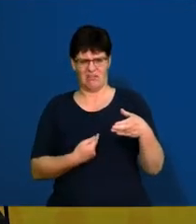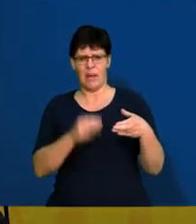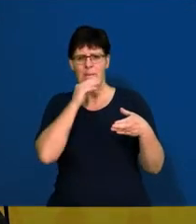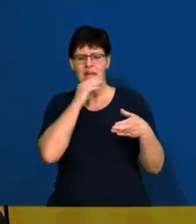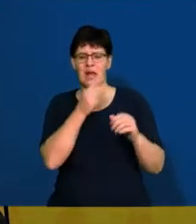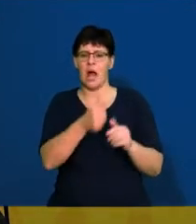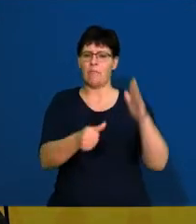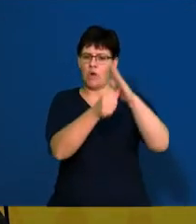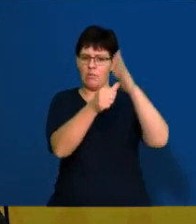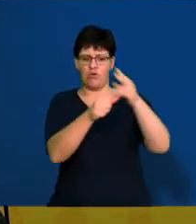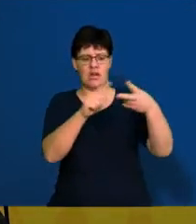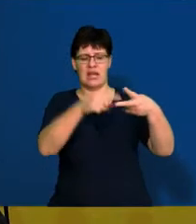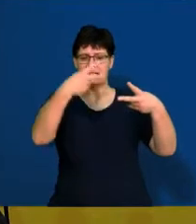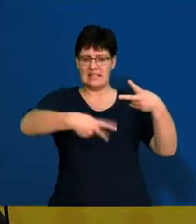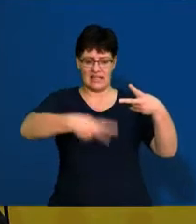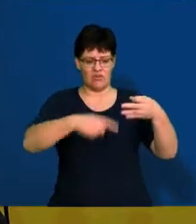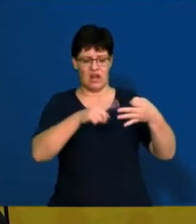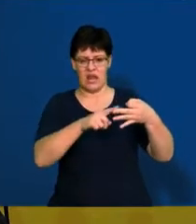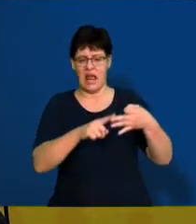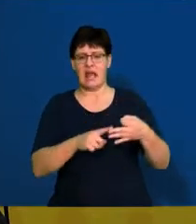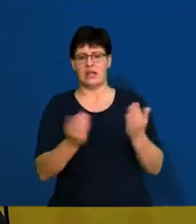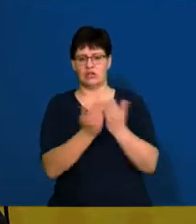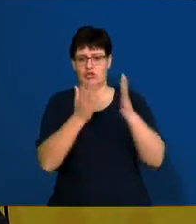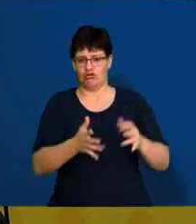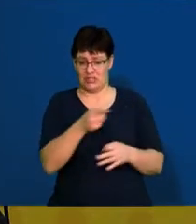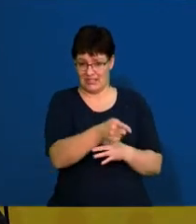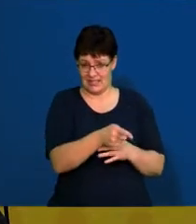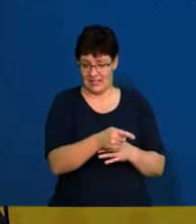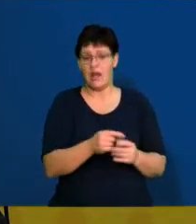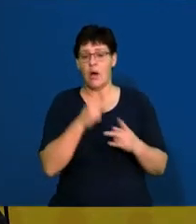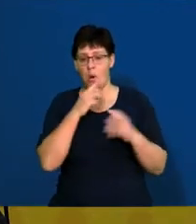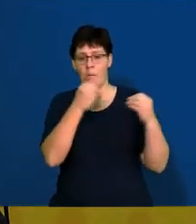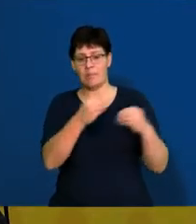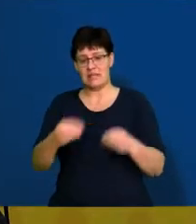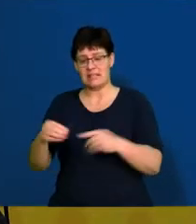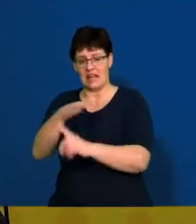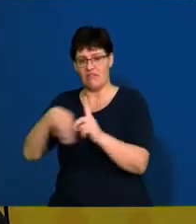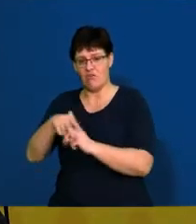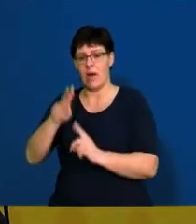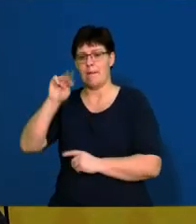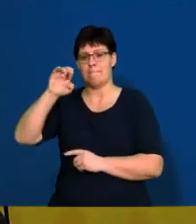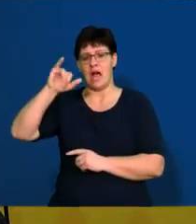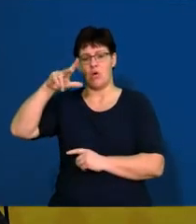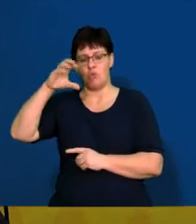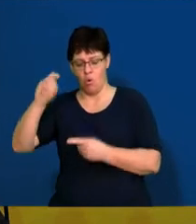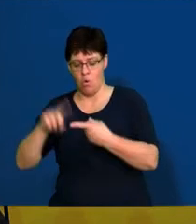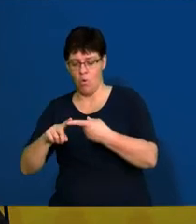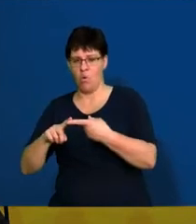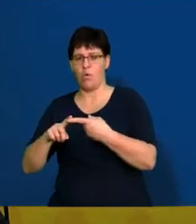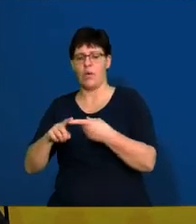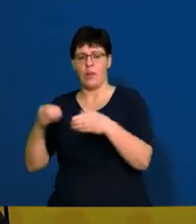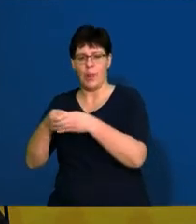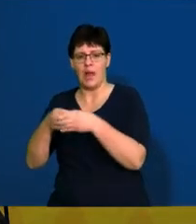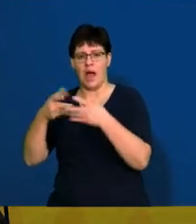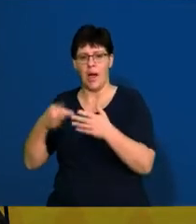primary, secondary, and tertiary. Your business environment has got to do with your micro environment, your market